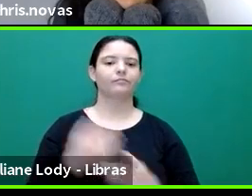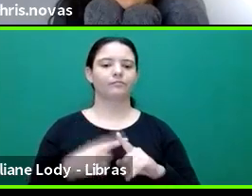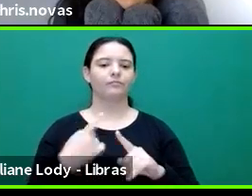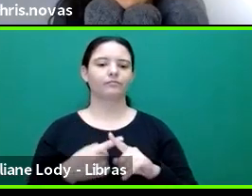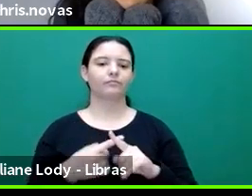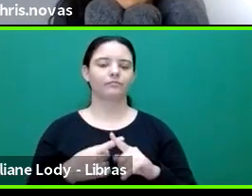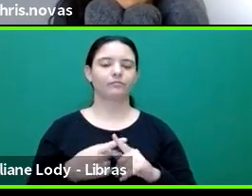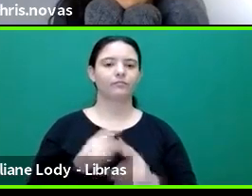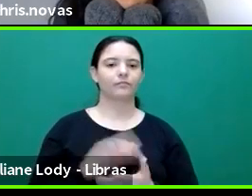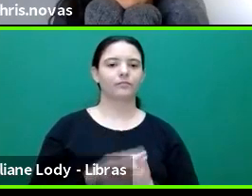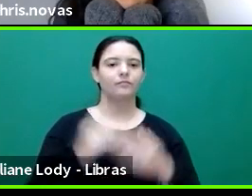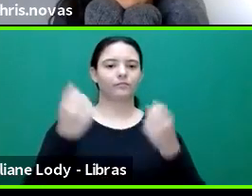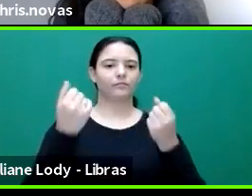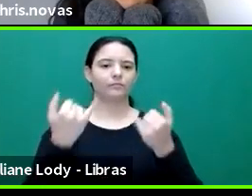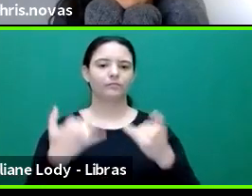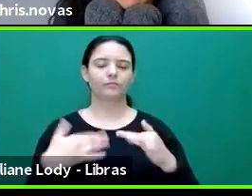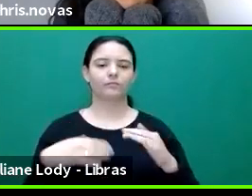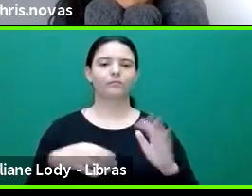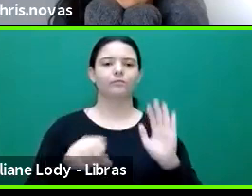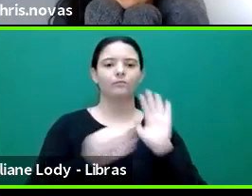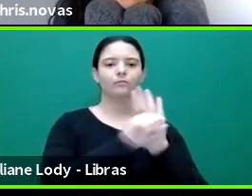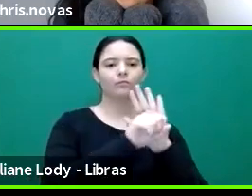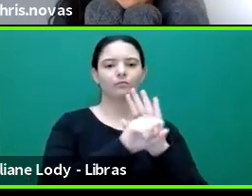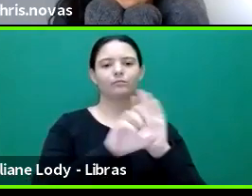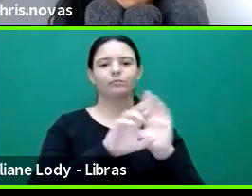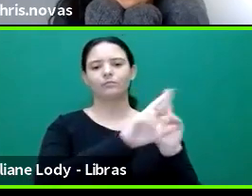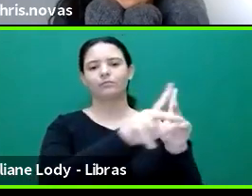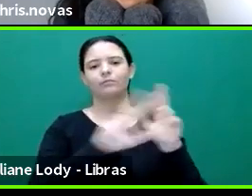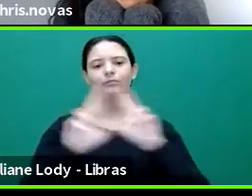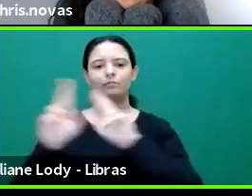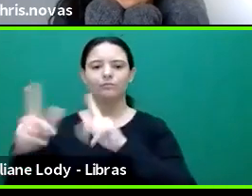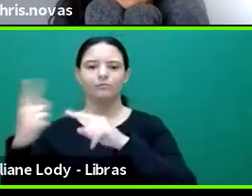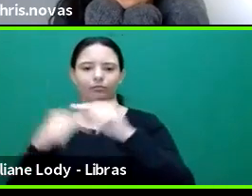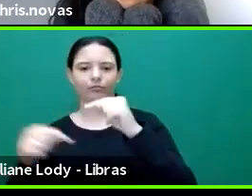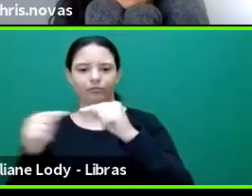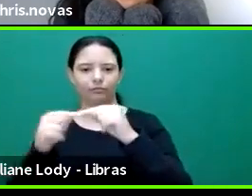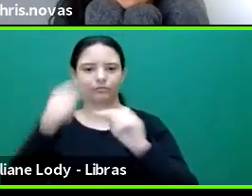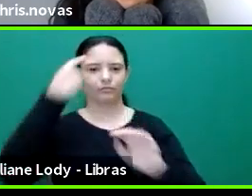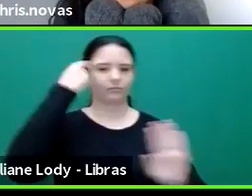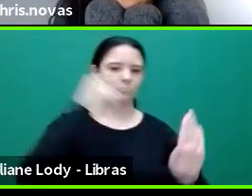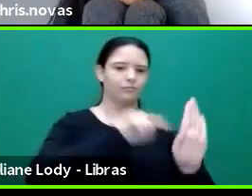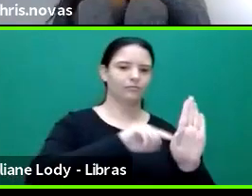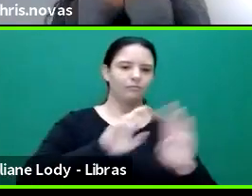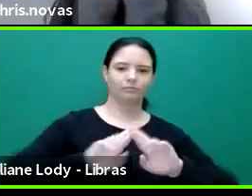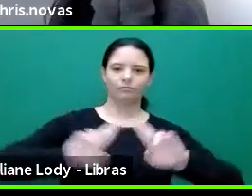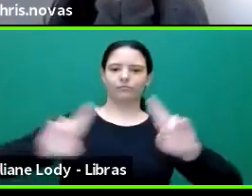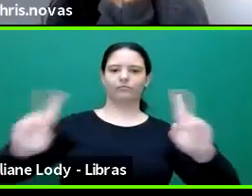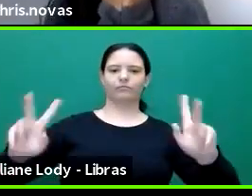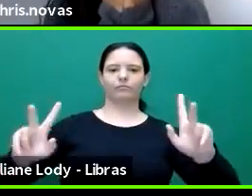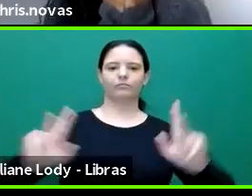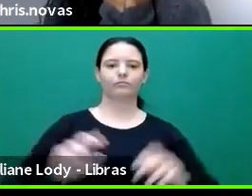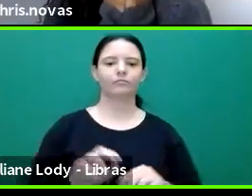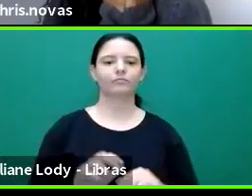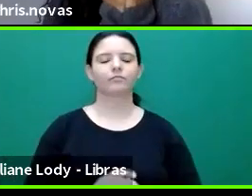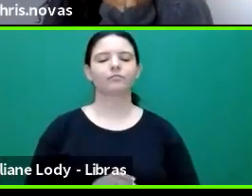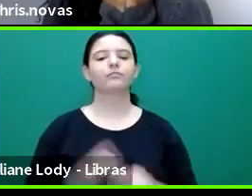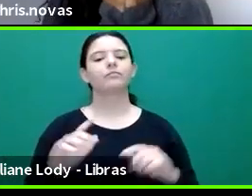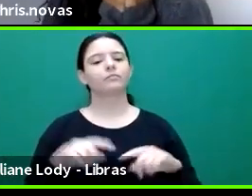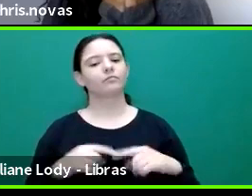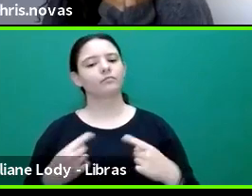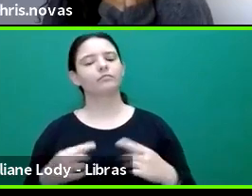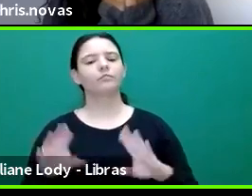used as a code, and I think you've got to this with your question, as one's generalizable and one's not. And I,